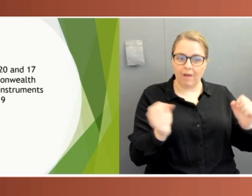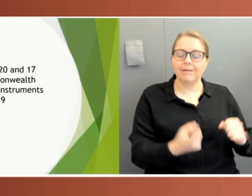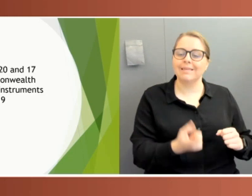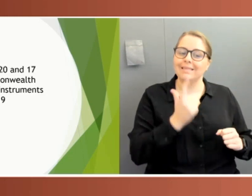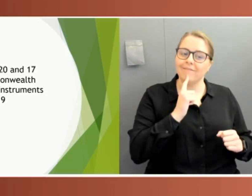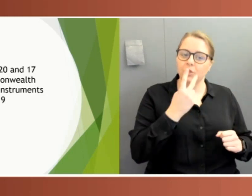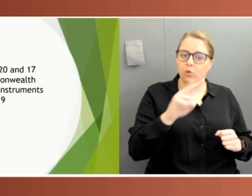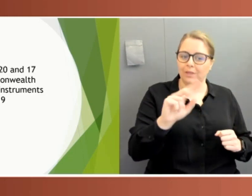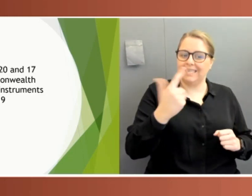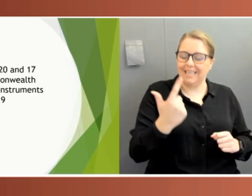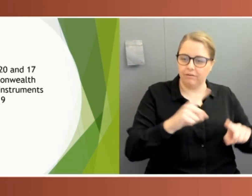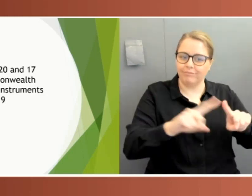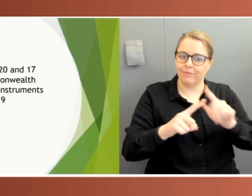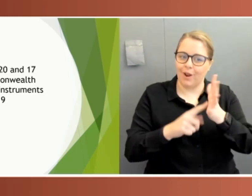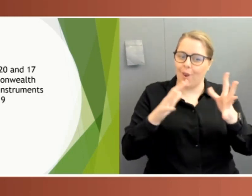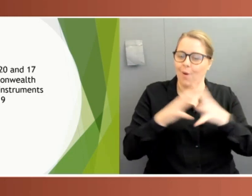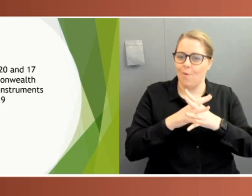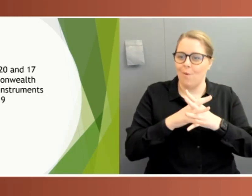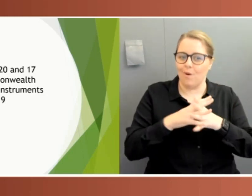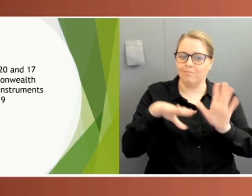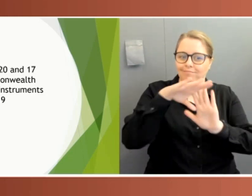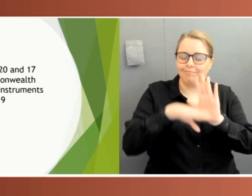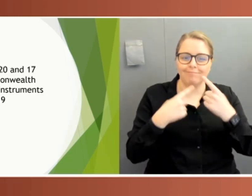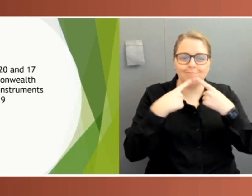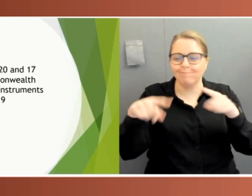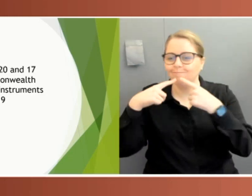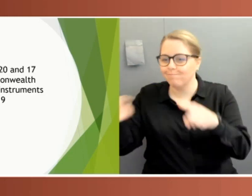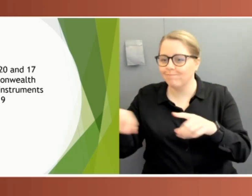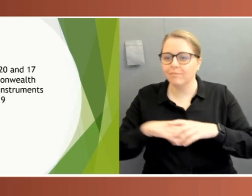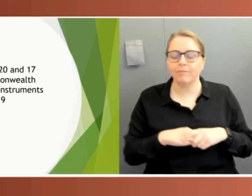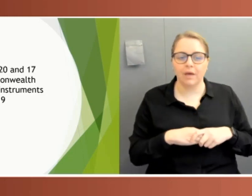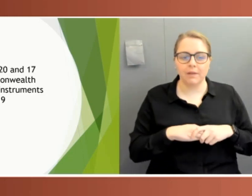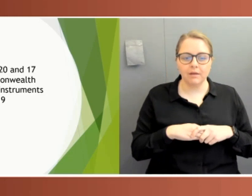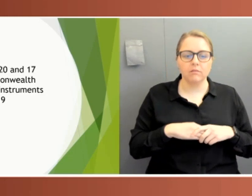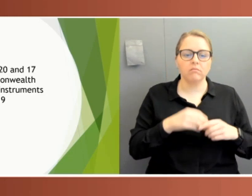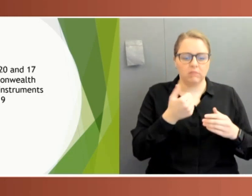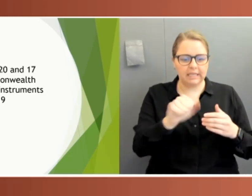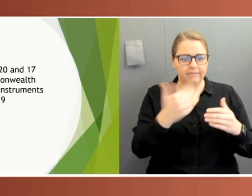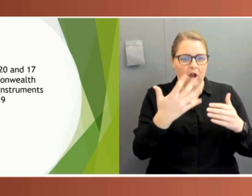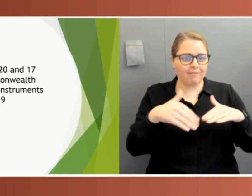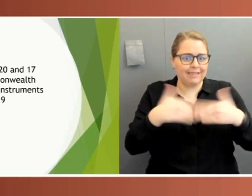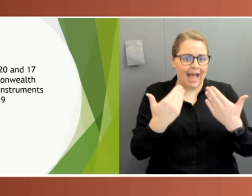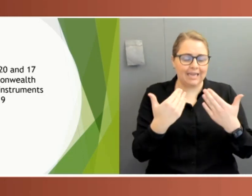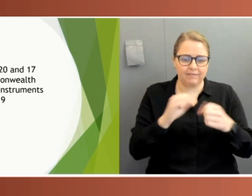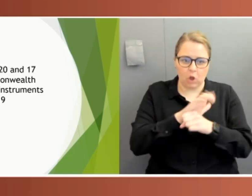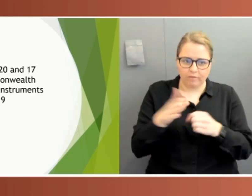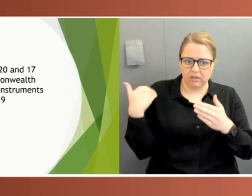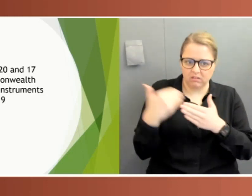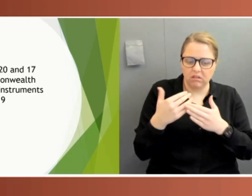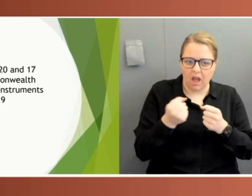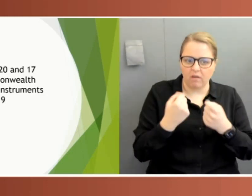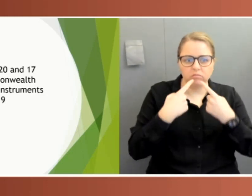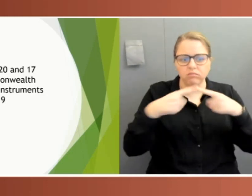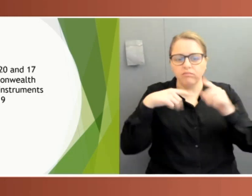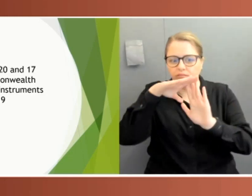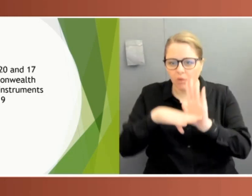547 instruments made in the first 65 days of the pandemic. And many of these were exempt from disallowance. In December 2020,